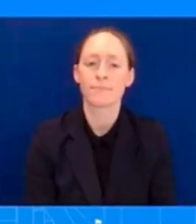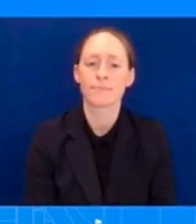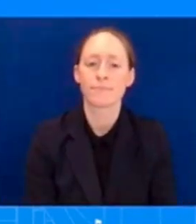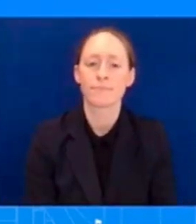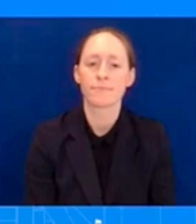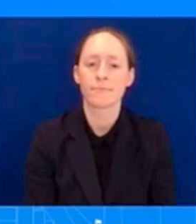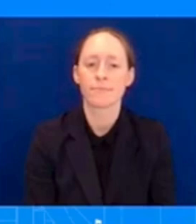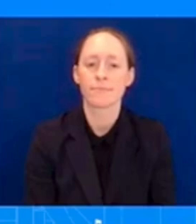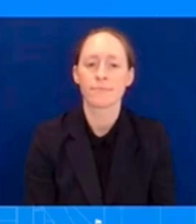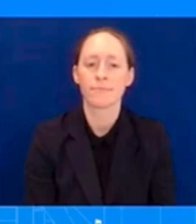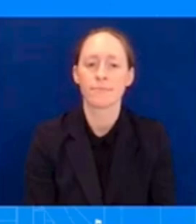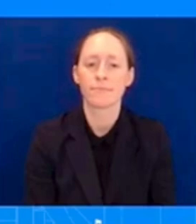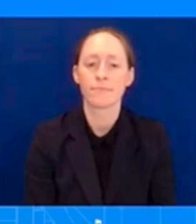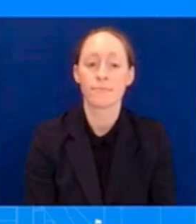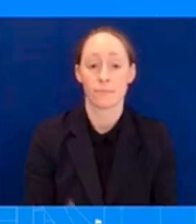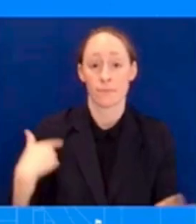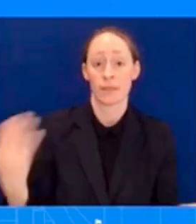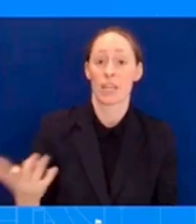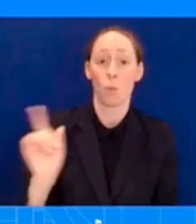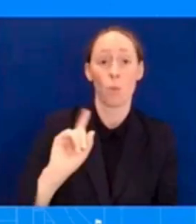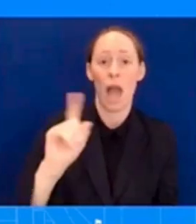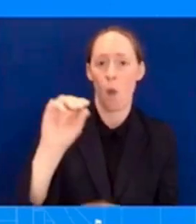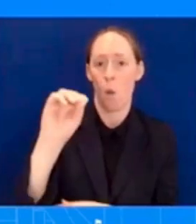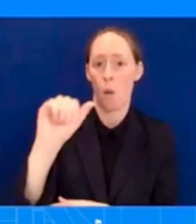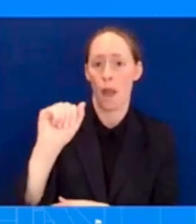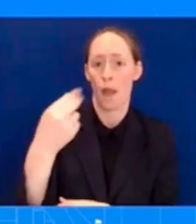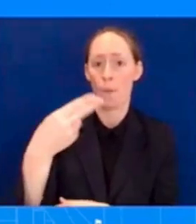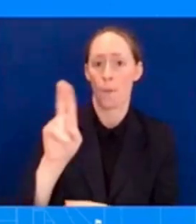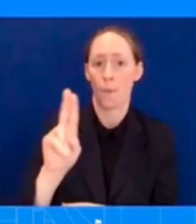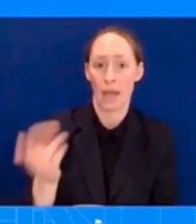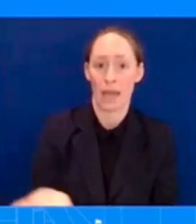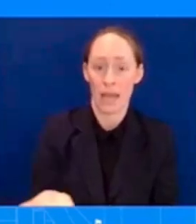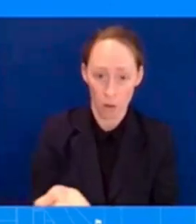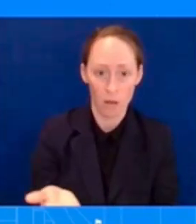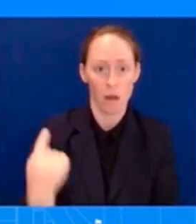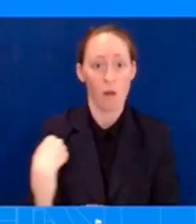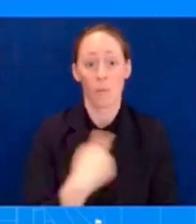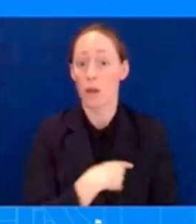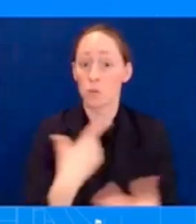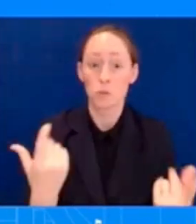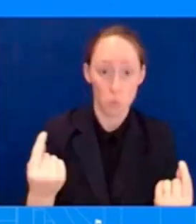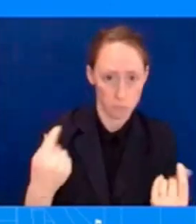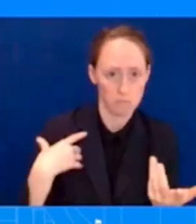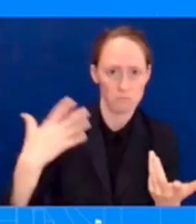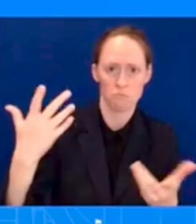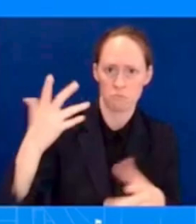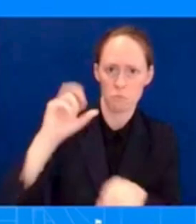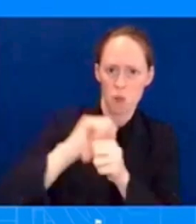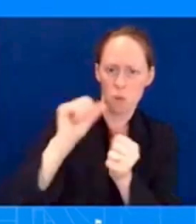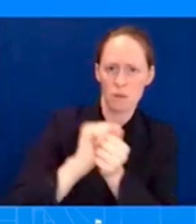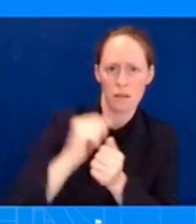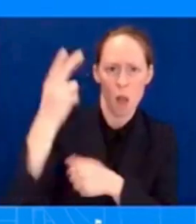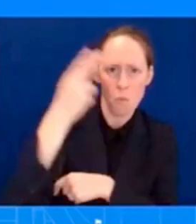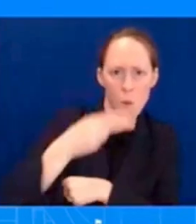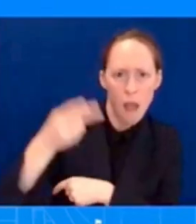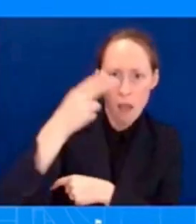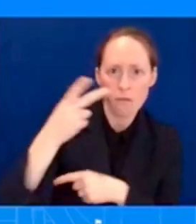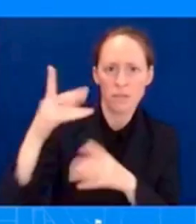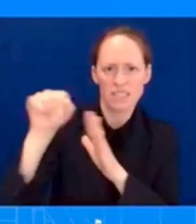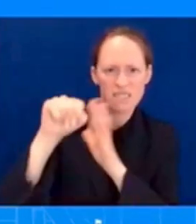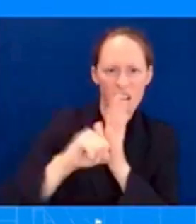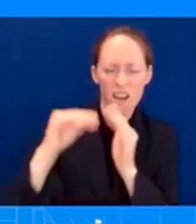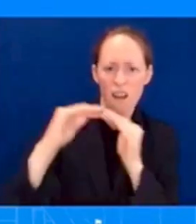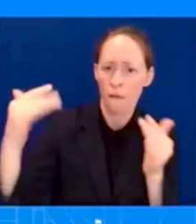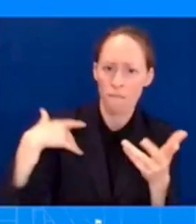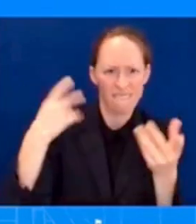integration members that work side by side with the state of hawaii each and every day so we were able to quickly integrate in with the governor's team as